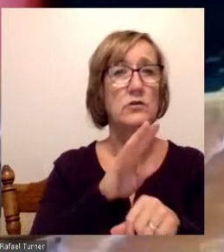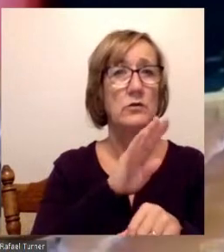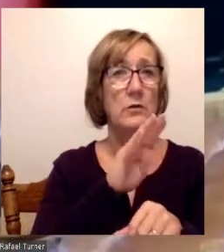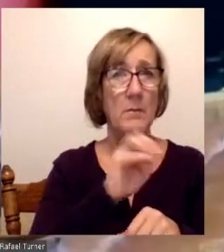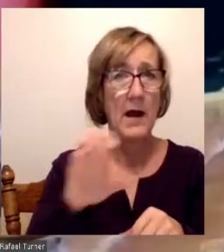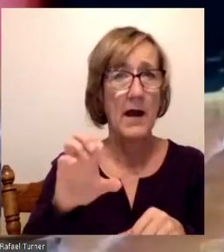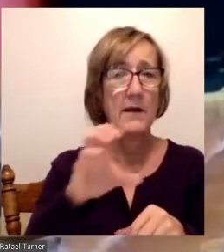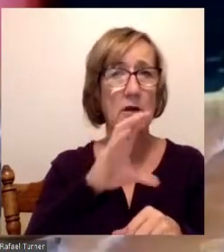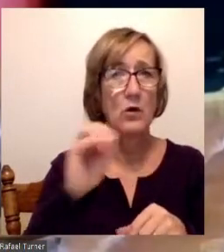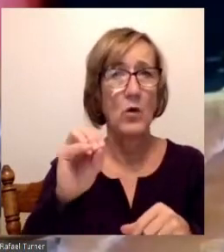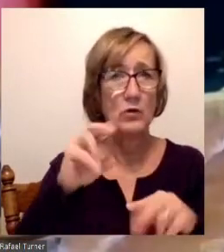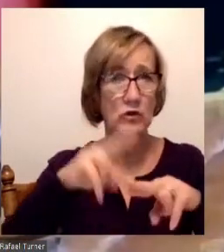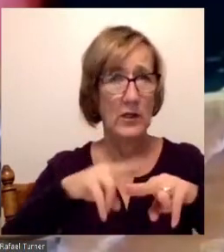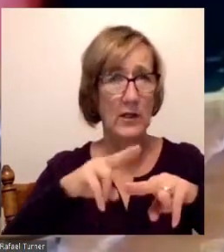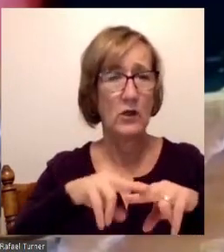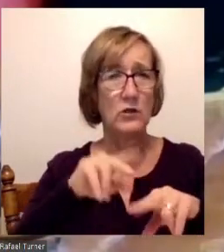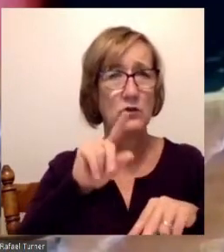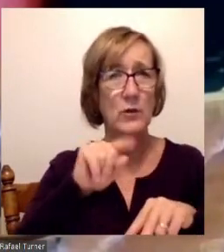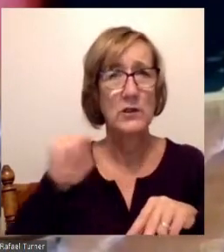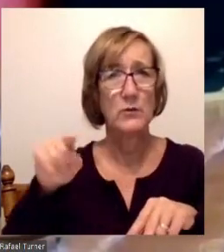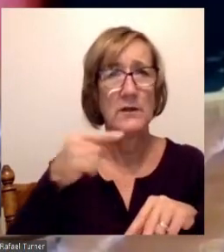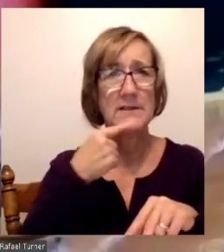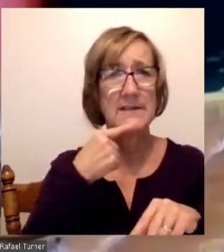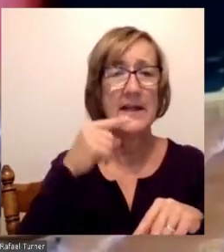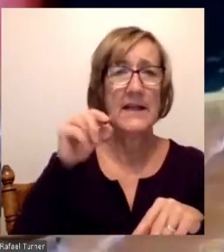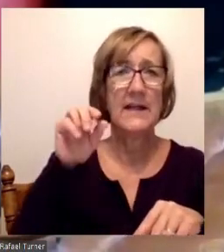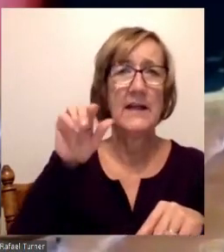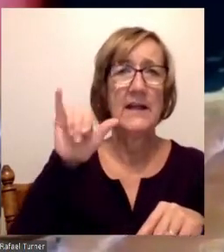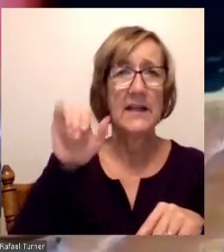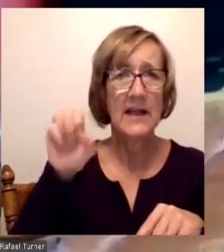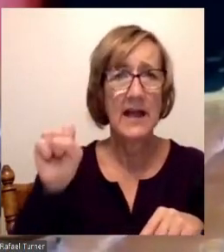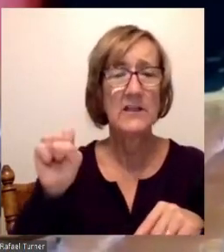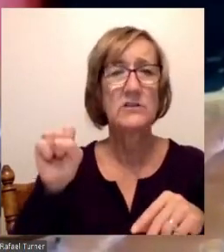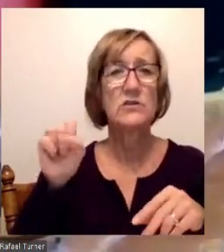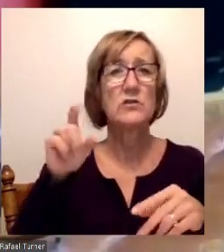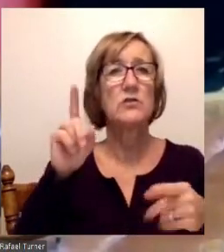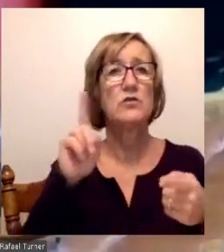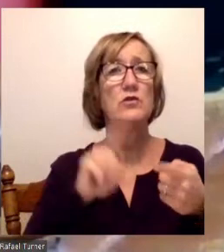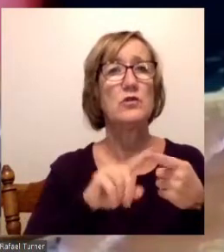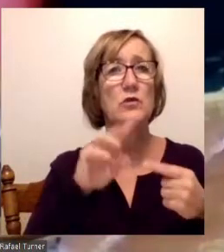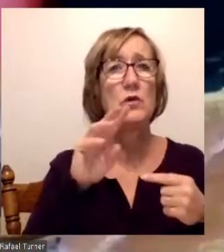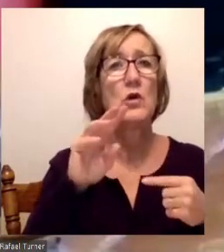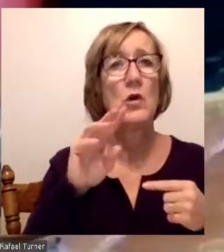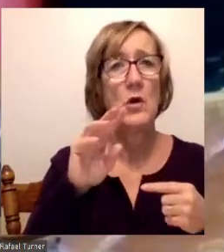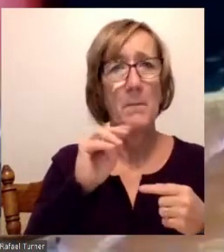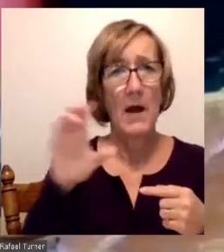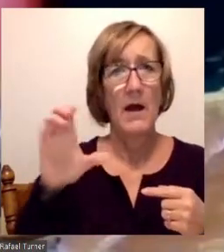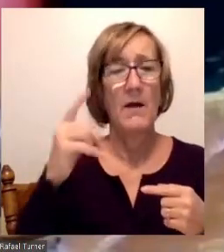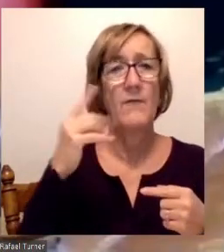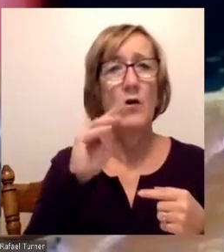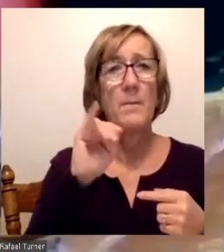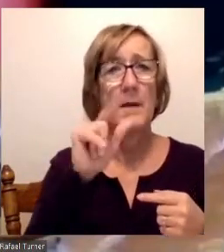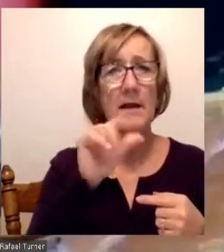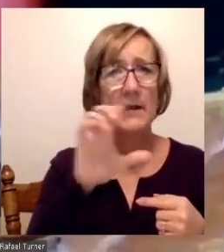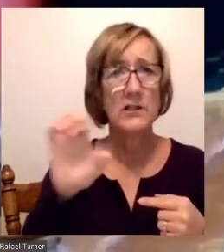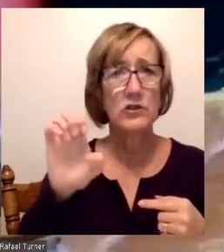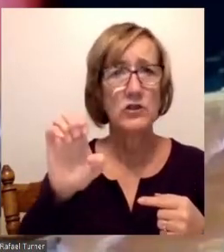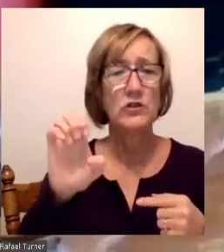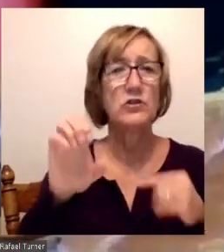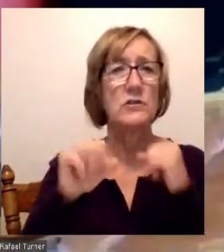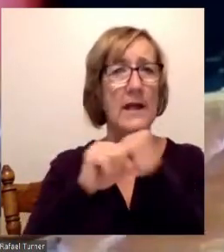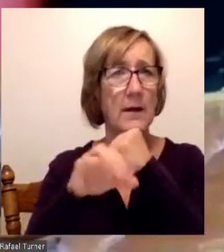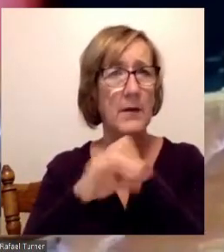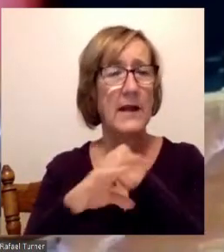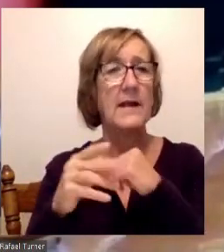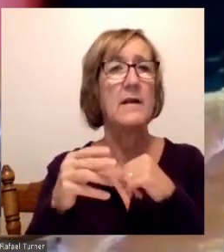successful 2020 Say Yes to MCC Millage campaign. I also currently serve on the board for the foundation